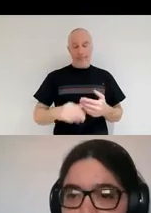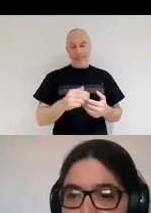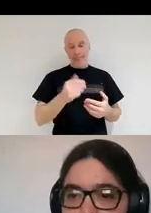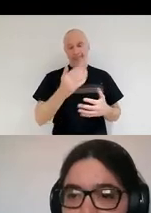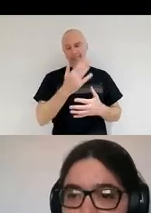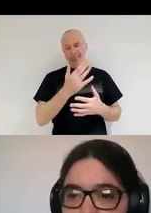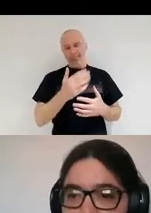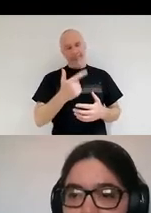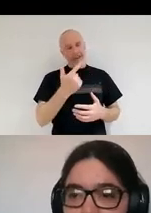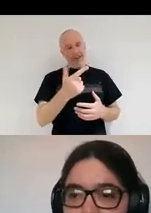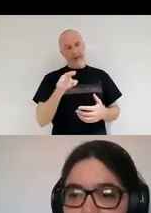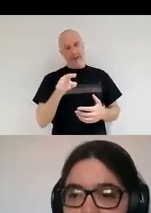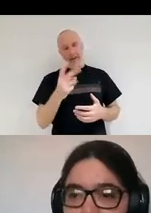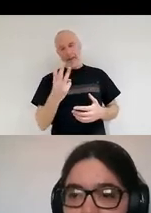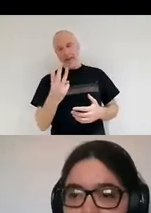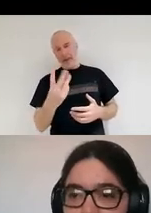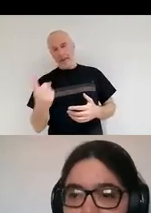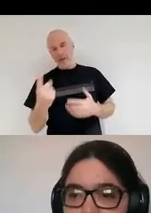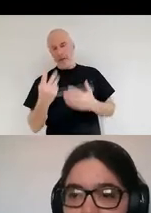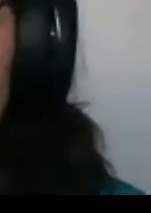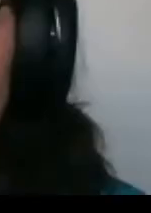So we'll see you in five minutes. Thank you, Nina.